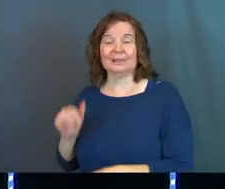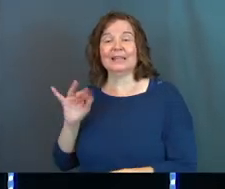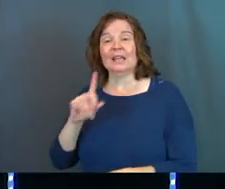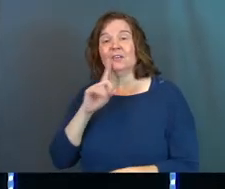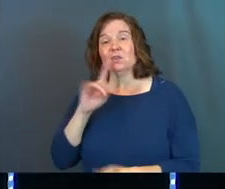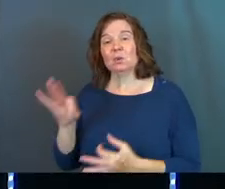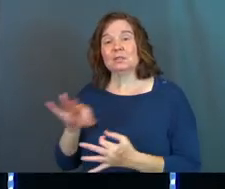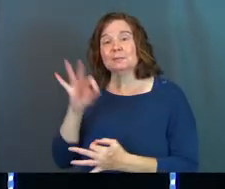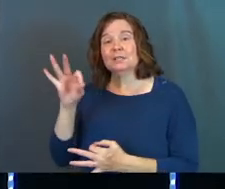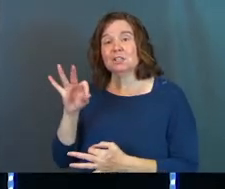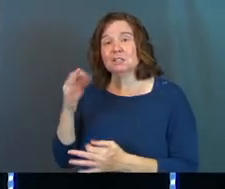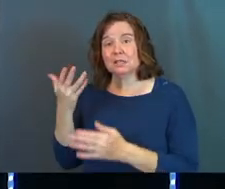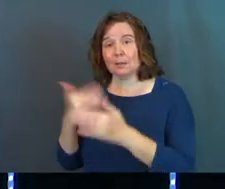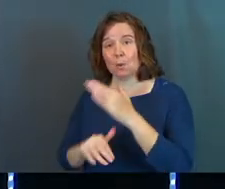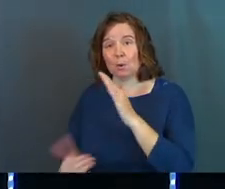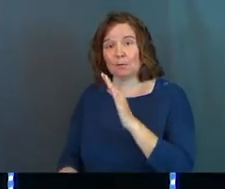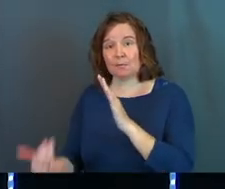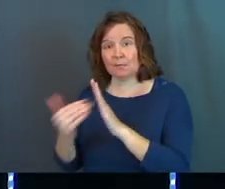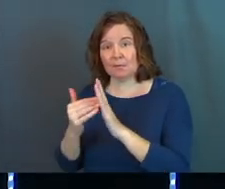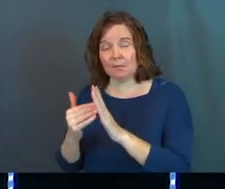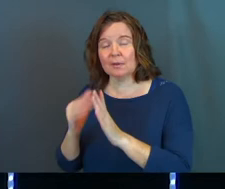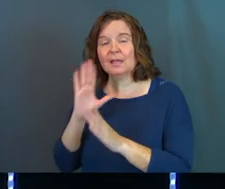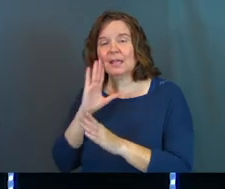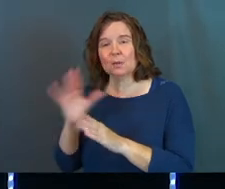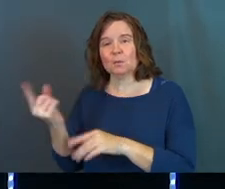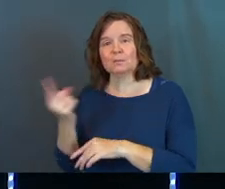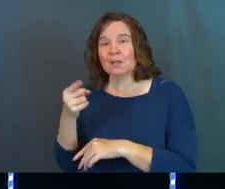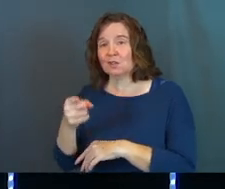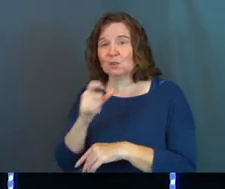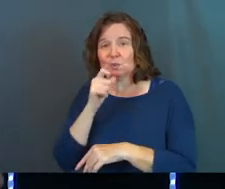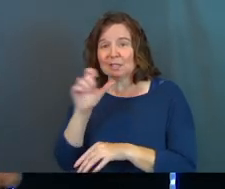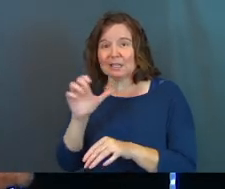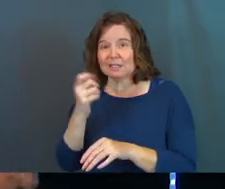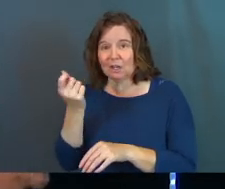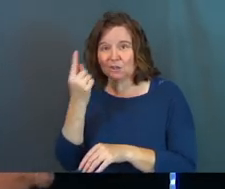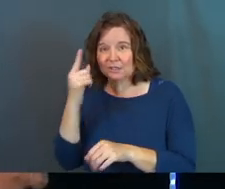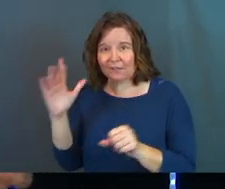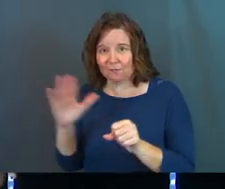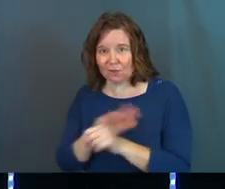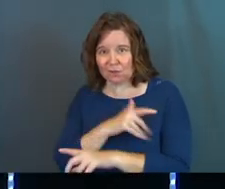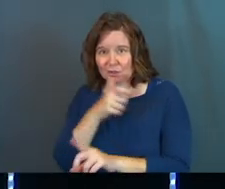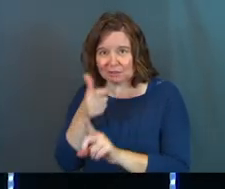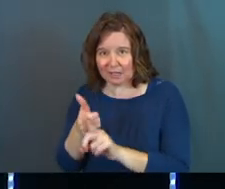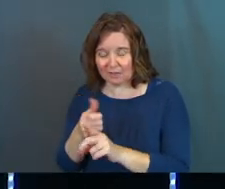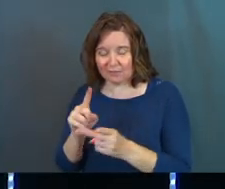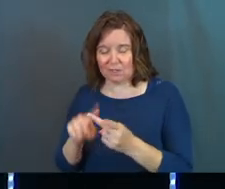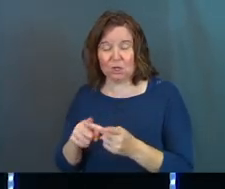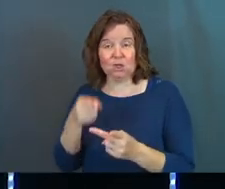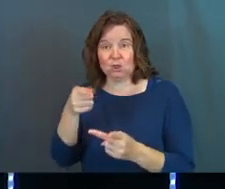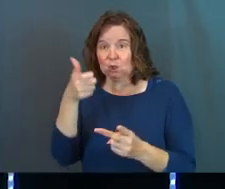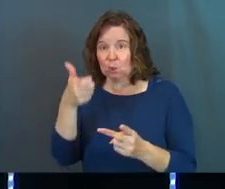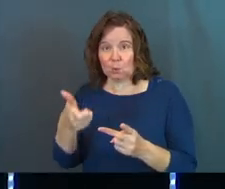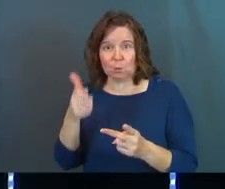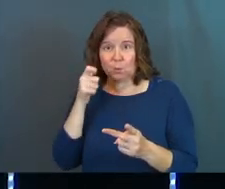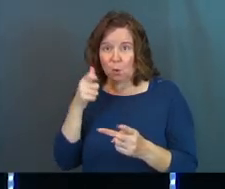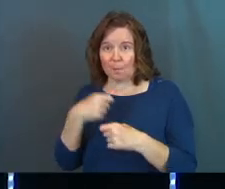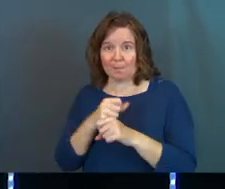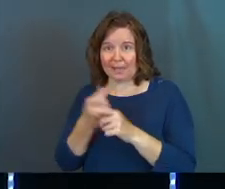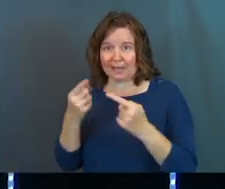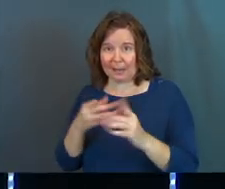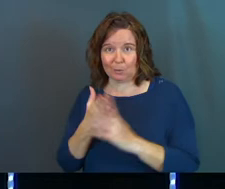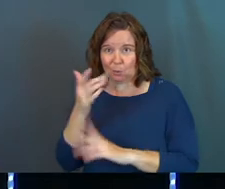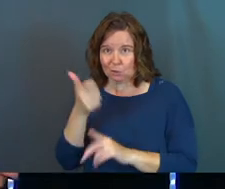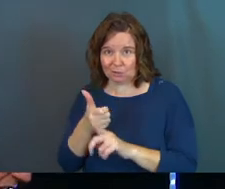If you are spiritually reborn, it will be something that you do not fully understand. You won't make it happen through your